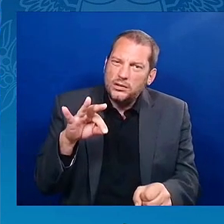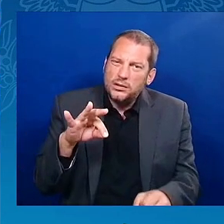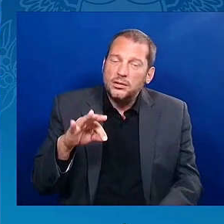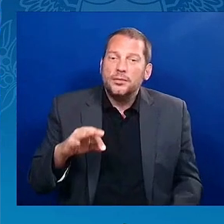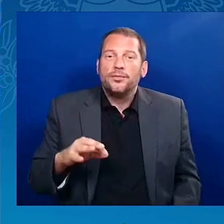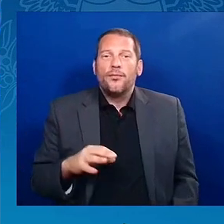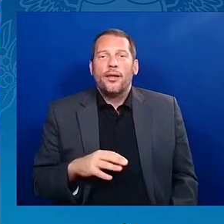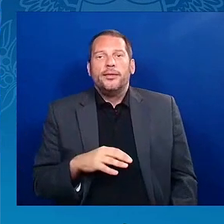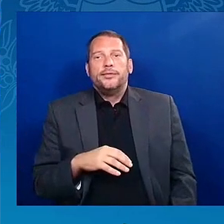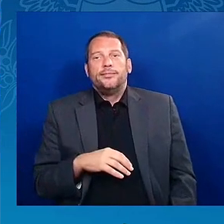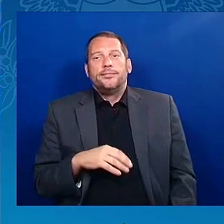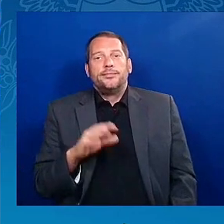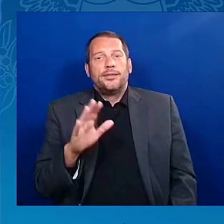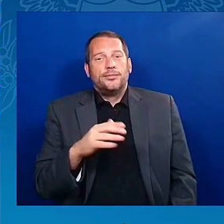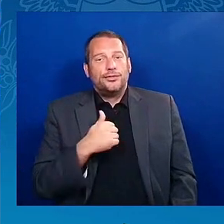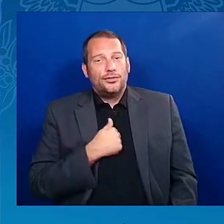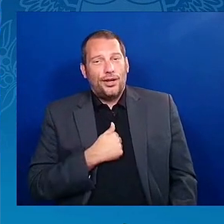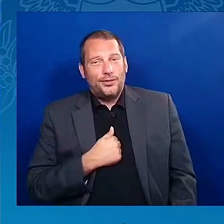Uh, Madam,